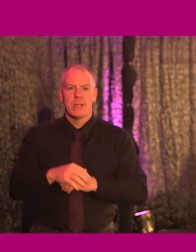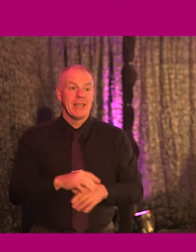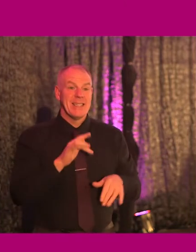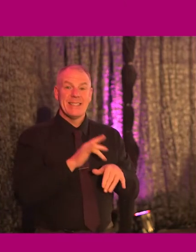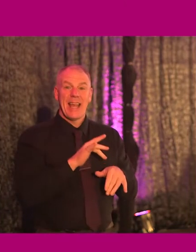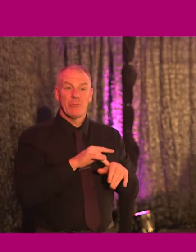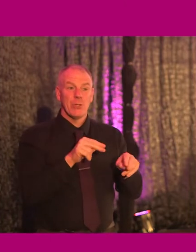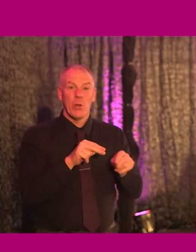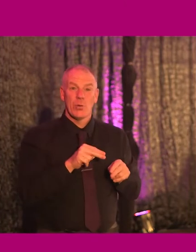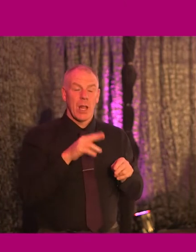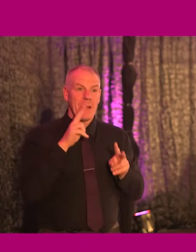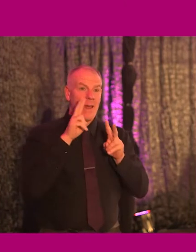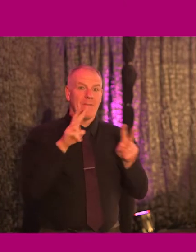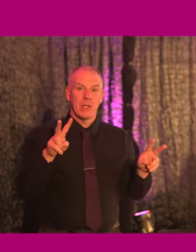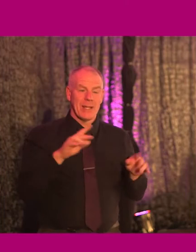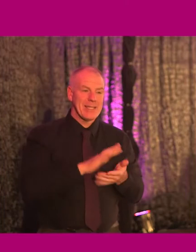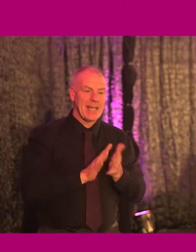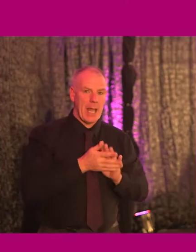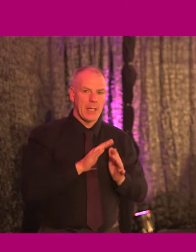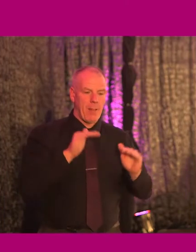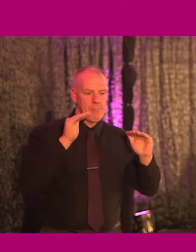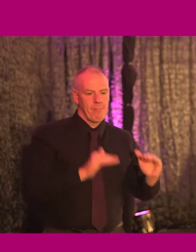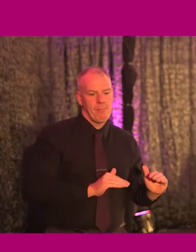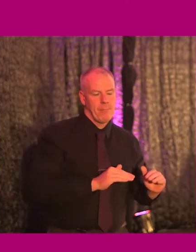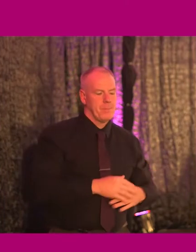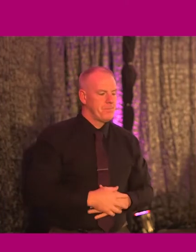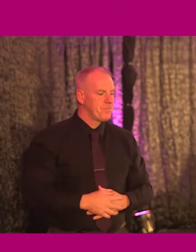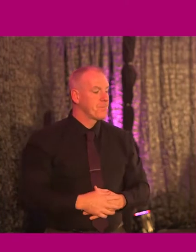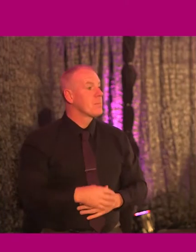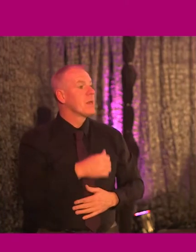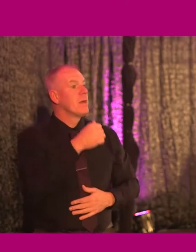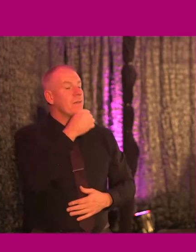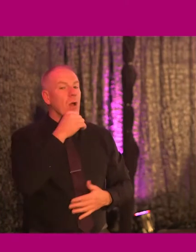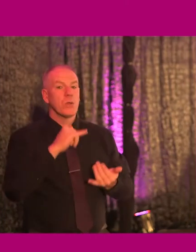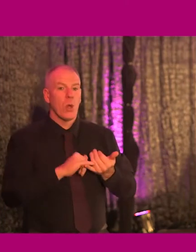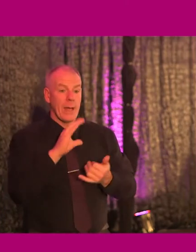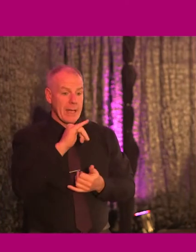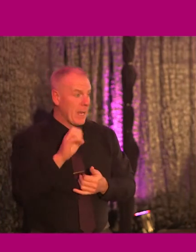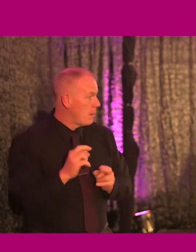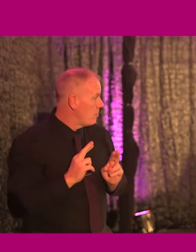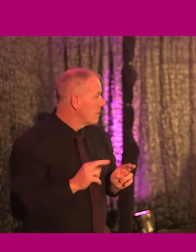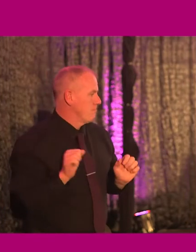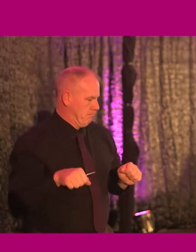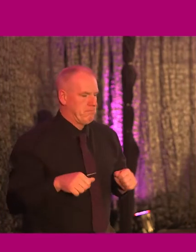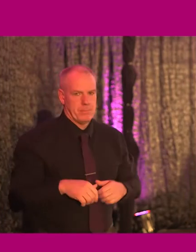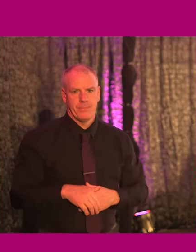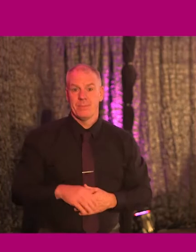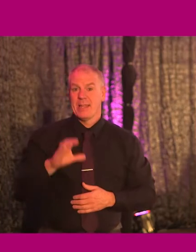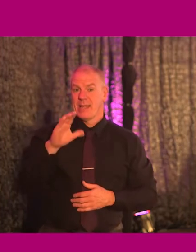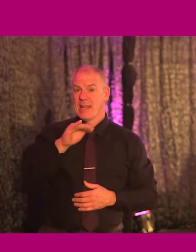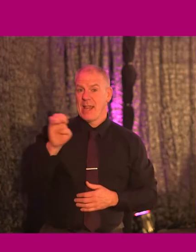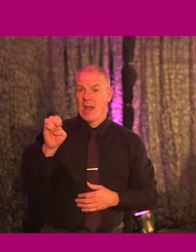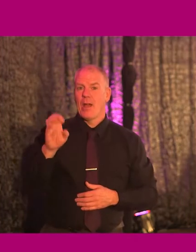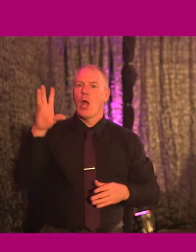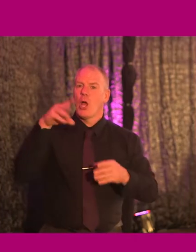where visual and tactile distractions are minimized. So, first up will be Claire, I think, yeah. So, Claire is the